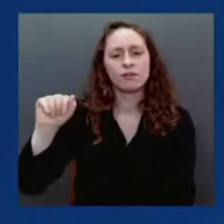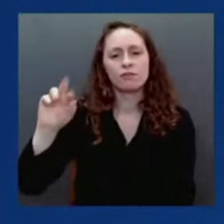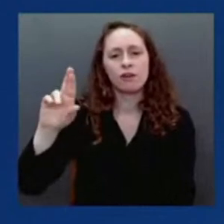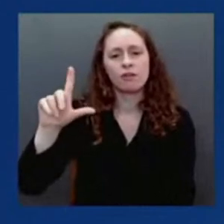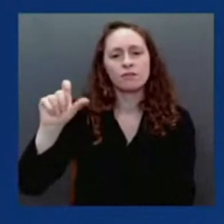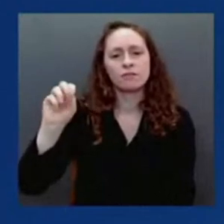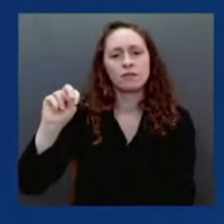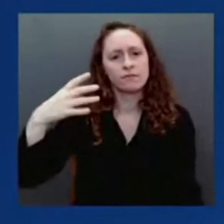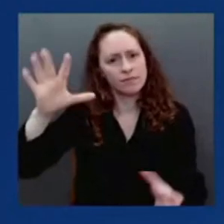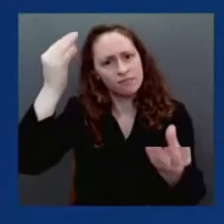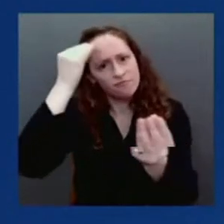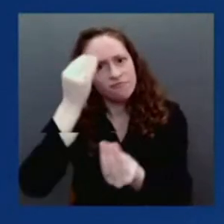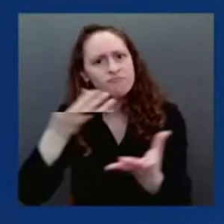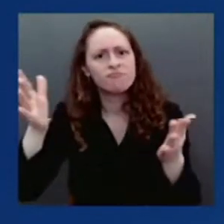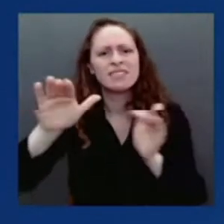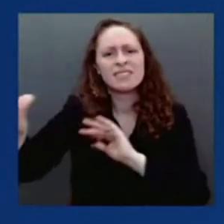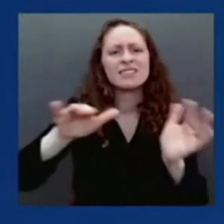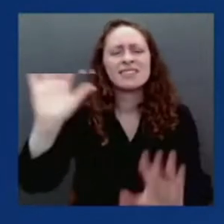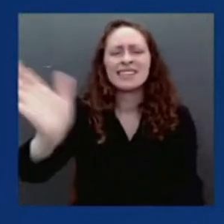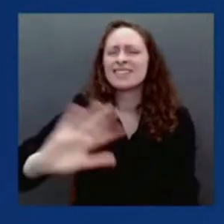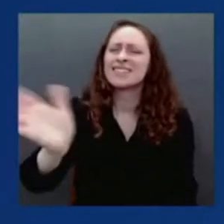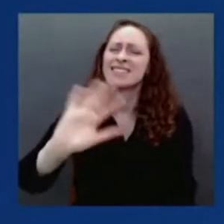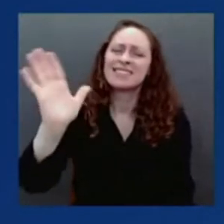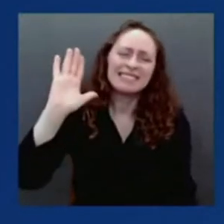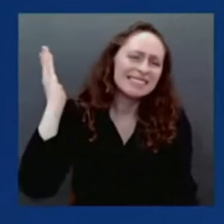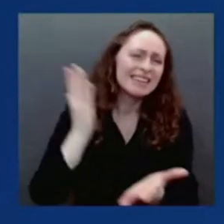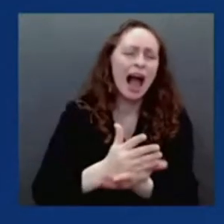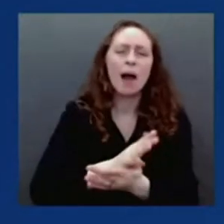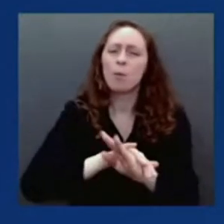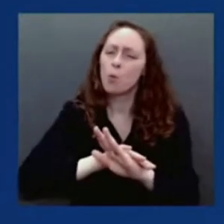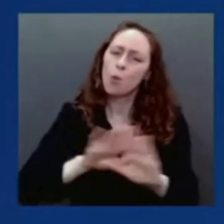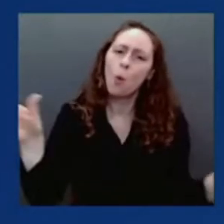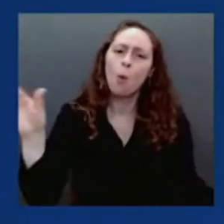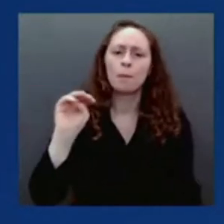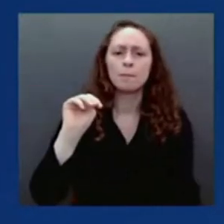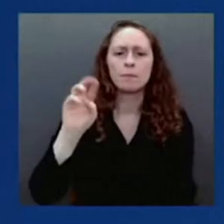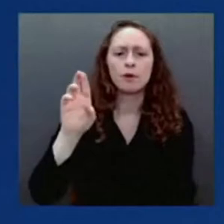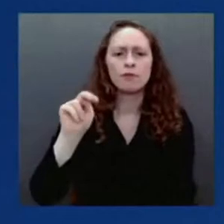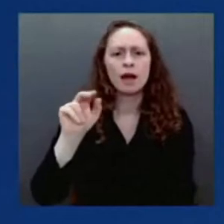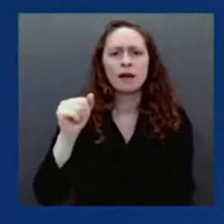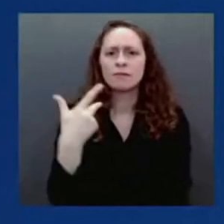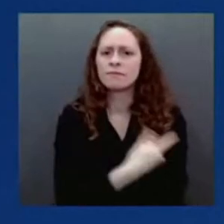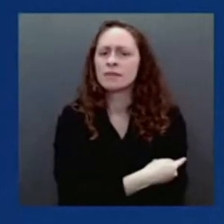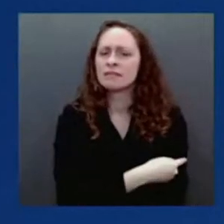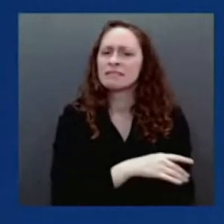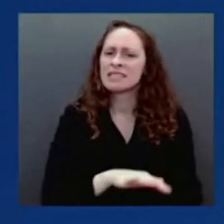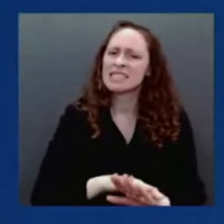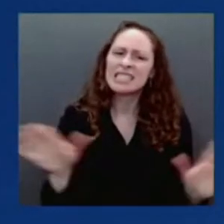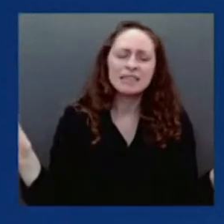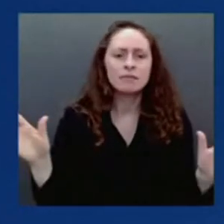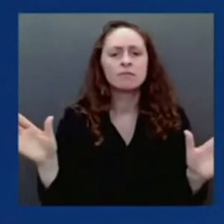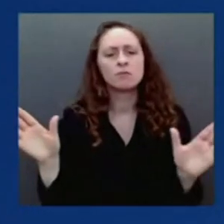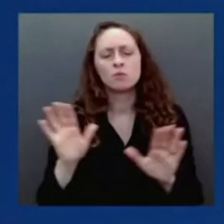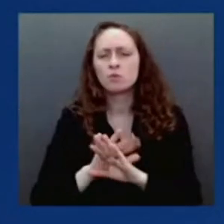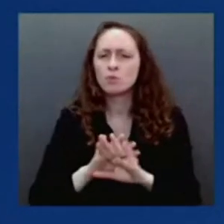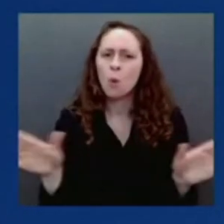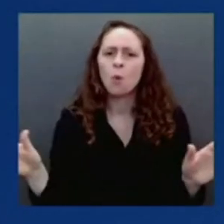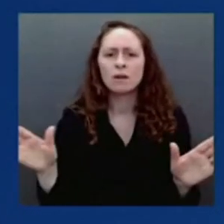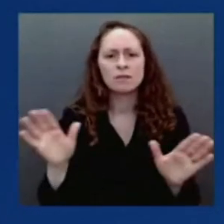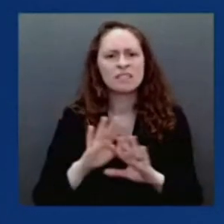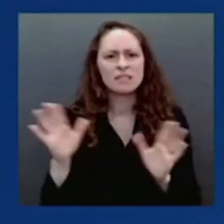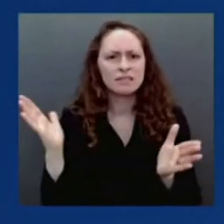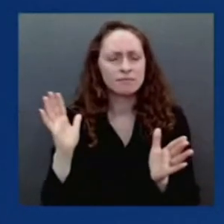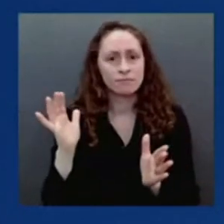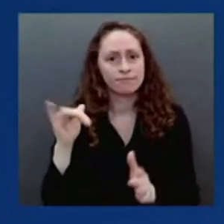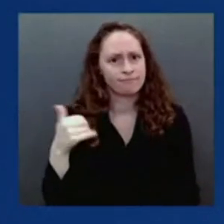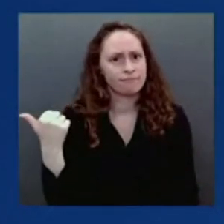pretty significant viewership. And that's a message that was sent out last night. Thank you. Mr. Okay, Josh, I